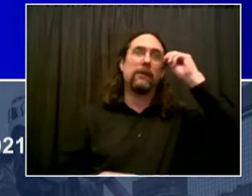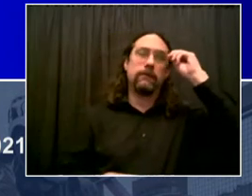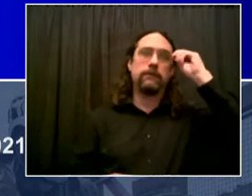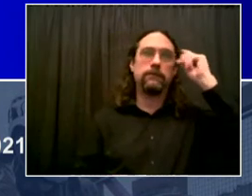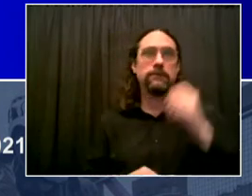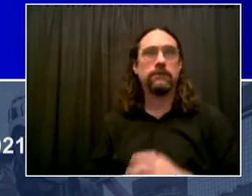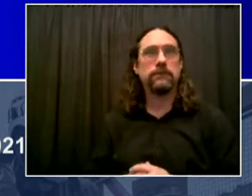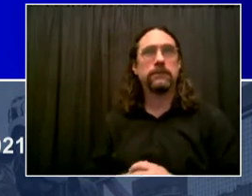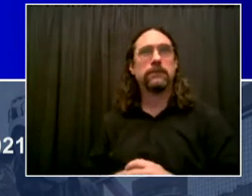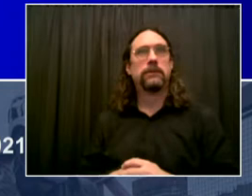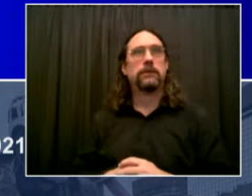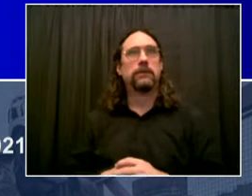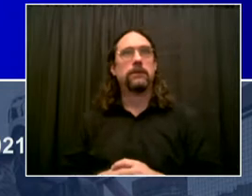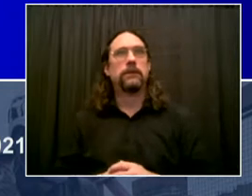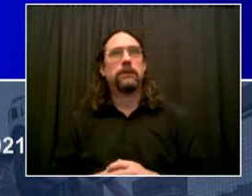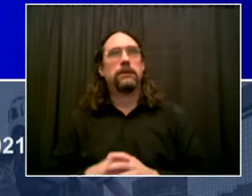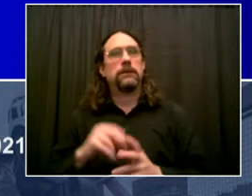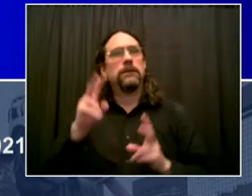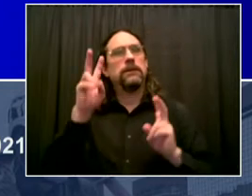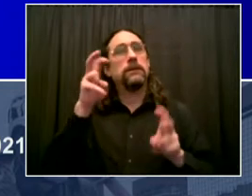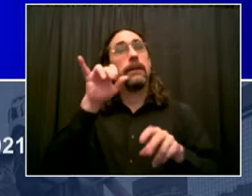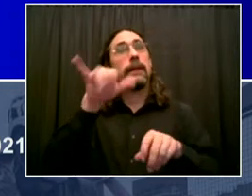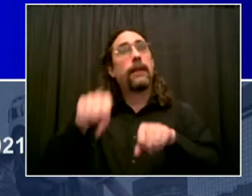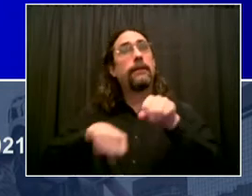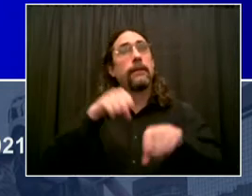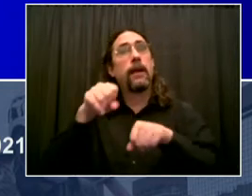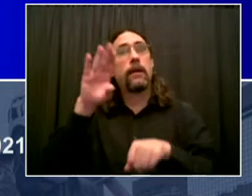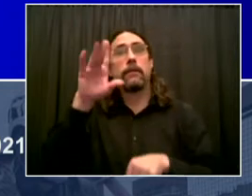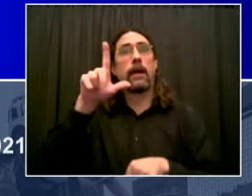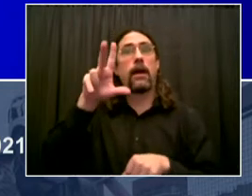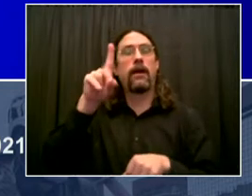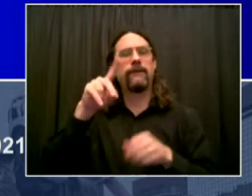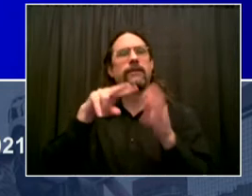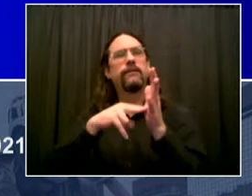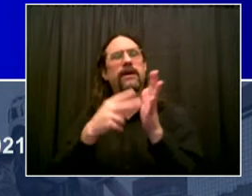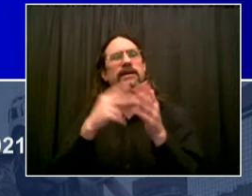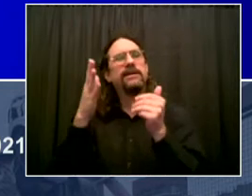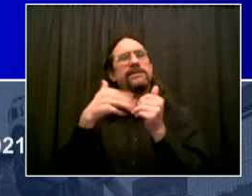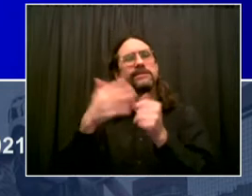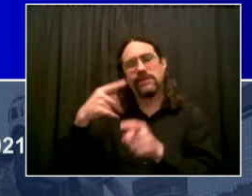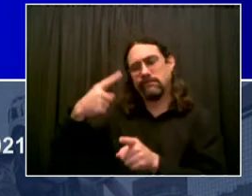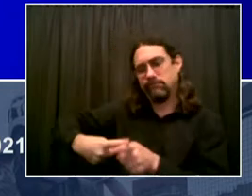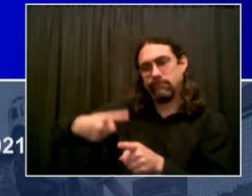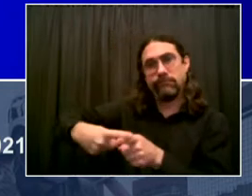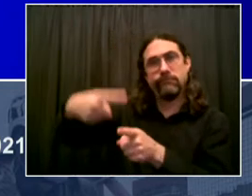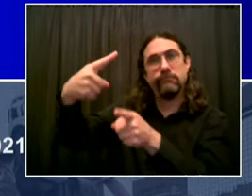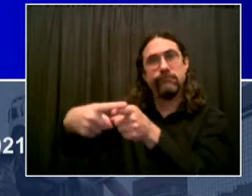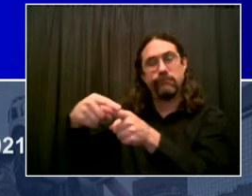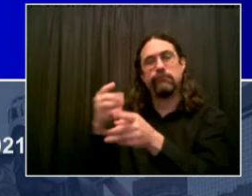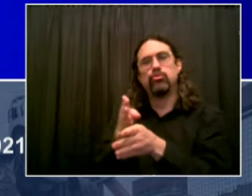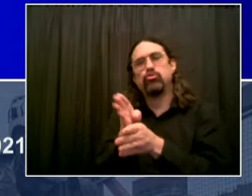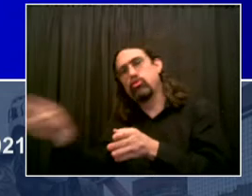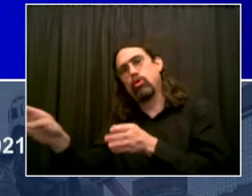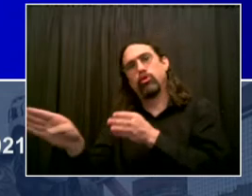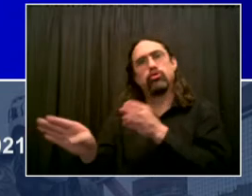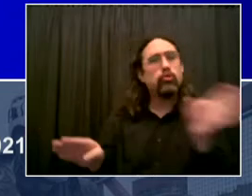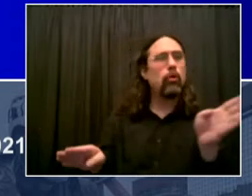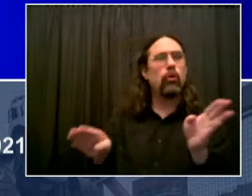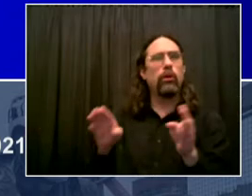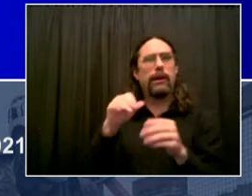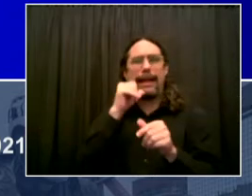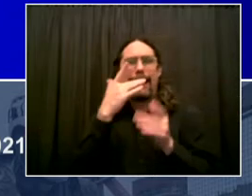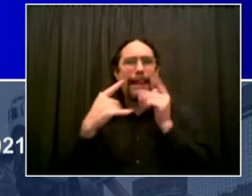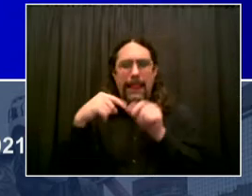pedestrian-friendly environment, making it easier for folks to get around from one part of the city to the other. And